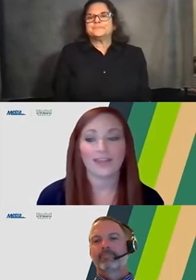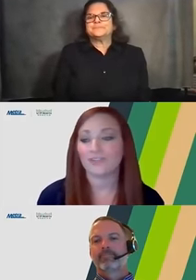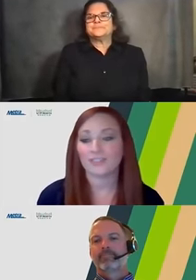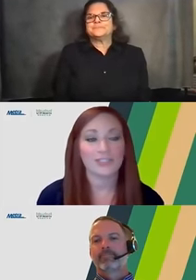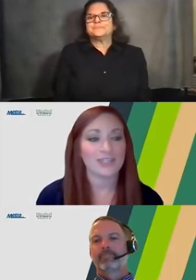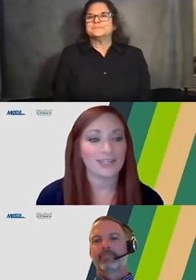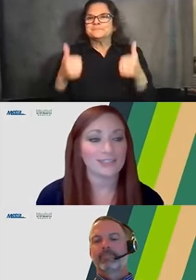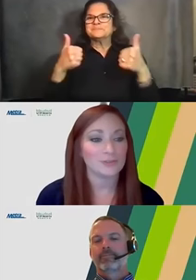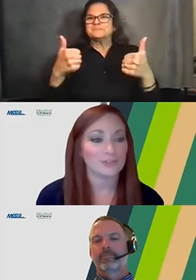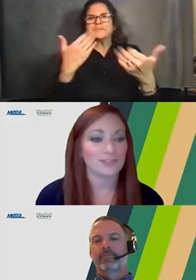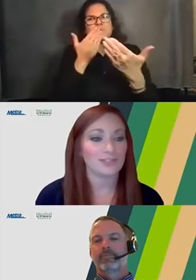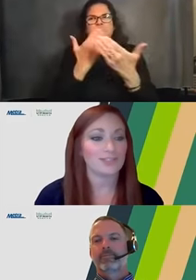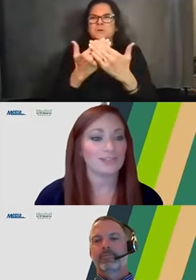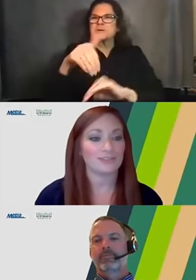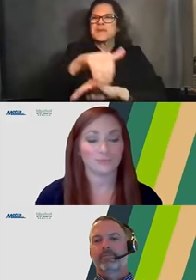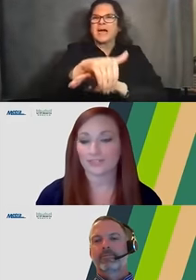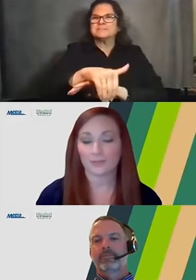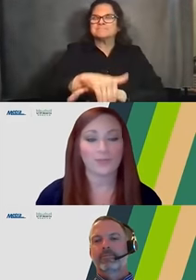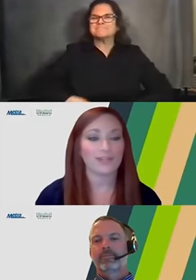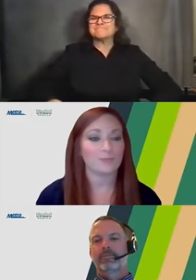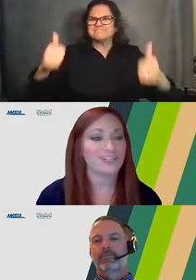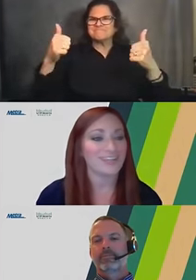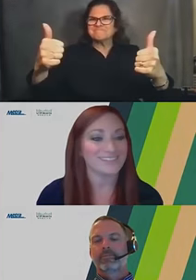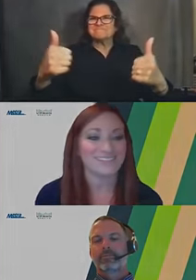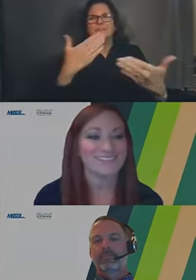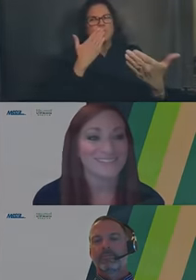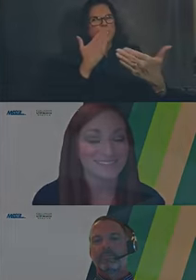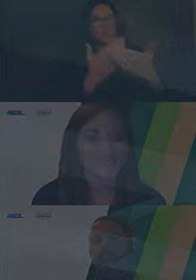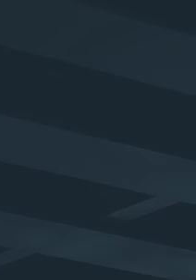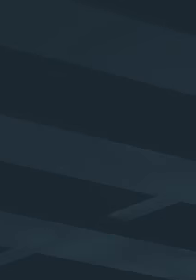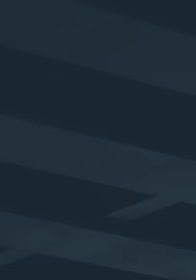Awesome. Have a good night. Enjoy the rest of your evening and the rest of your week and weekend.